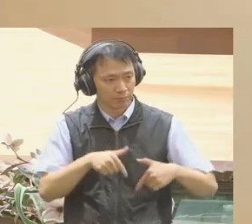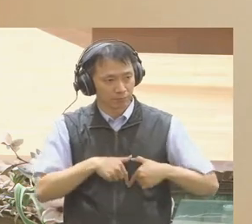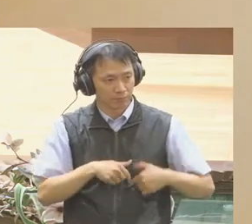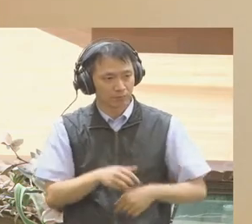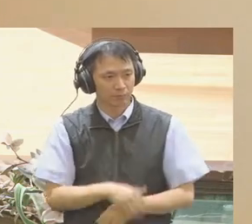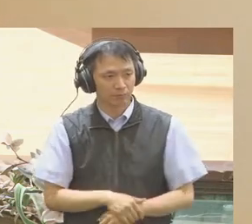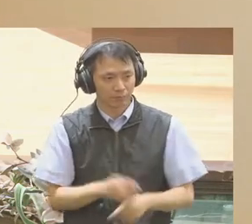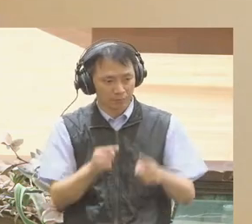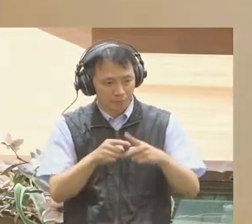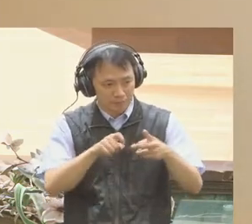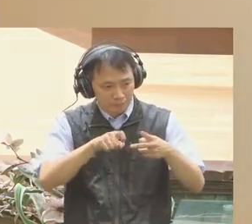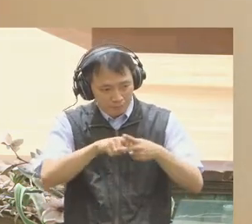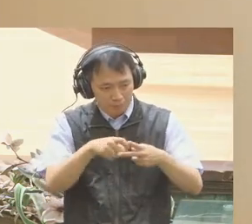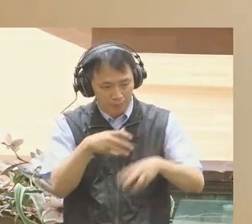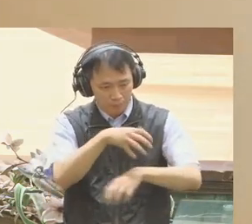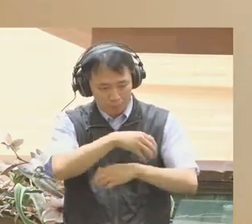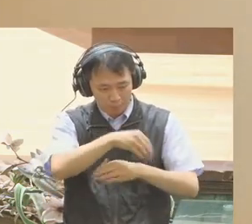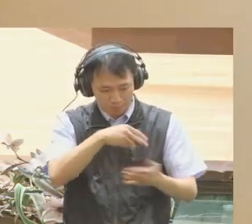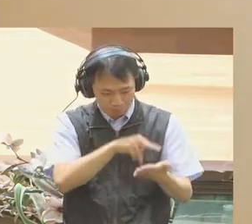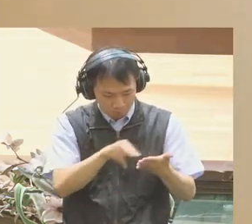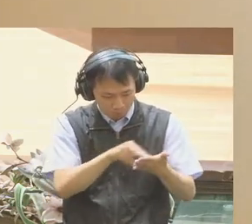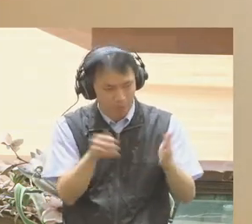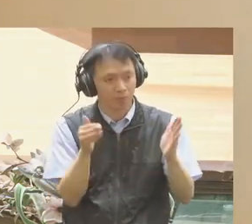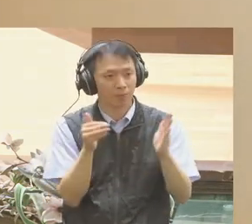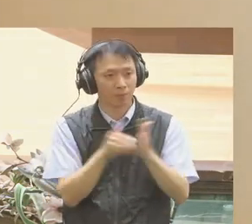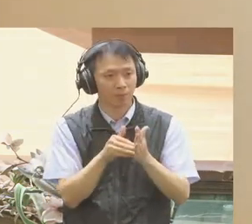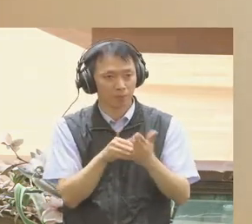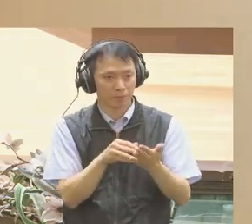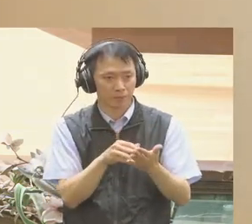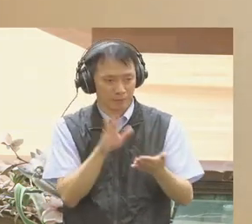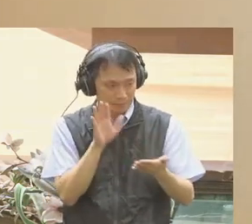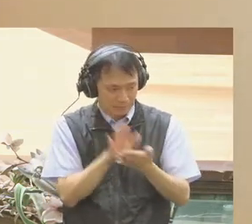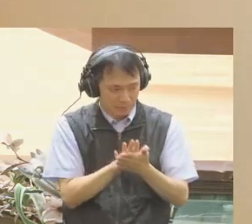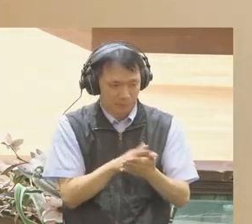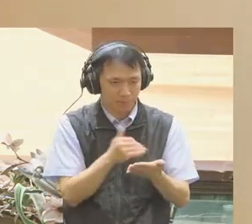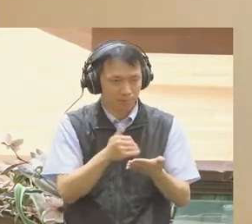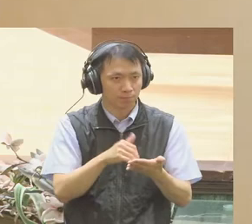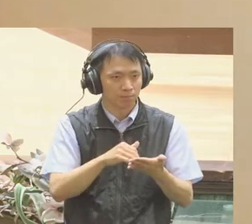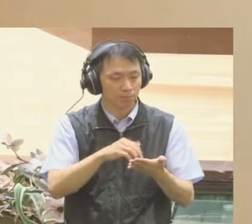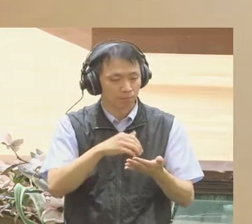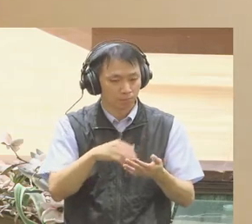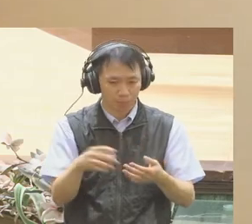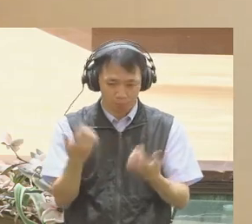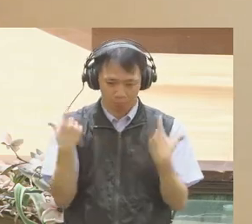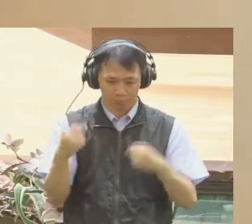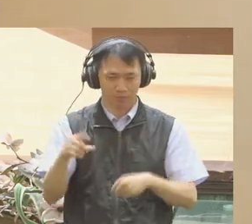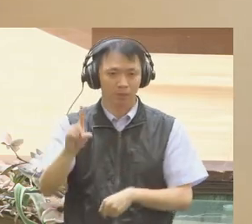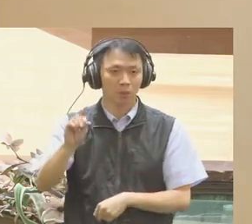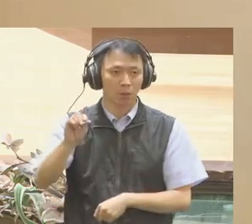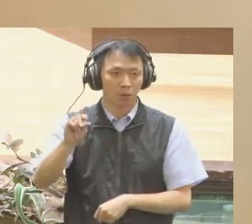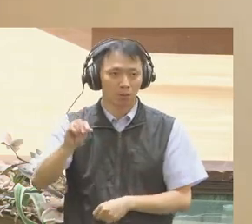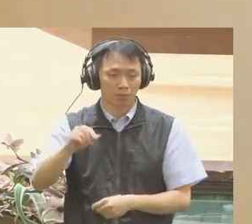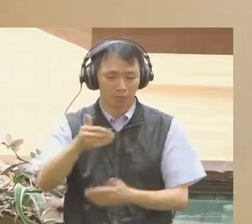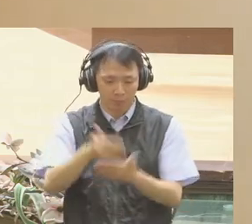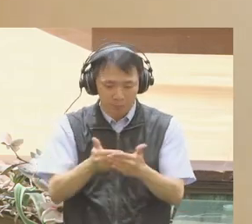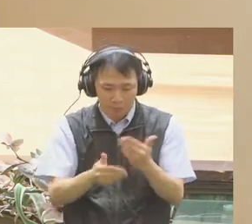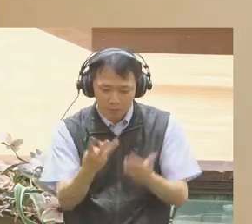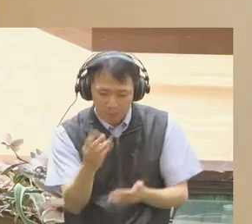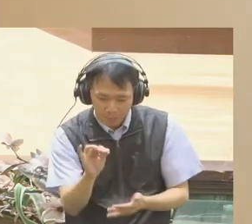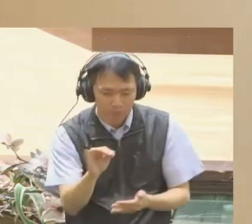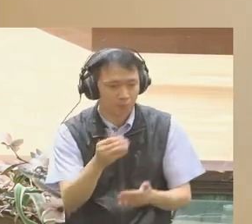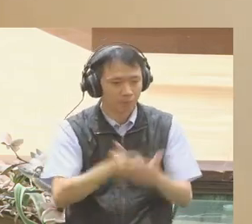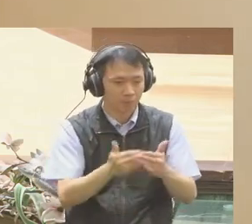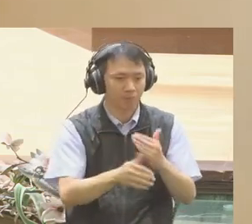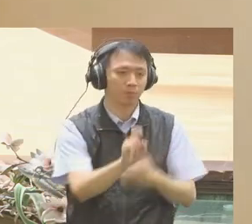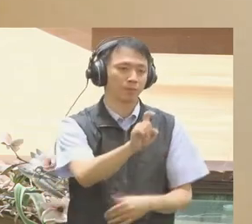This was a process deeply rooted in respect for the human voice. This practice is not common, however. About two years ago, I spoke with an